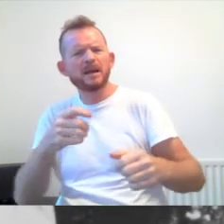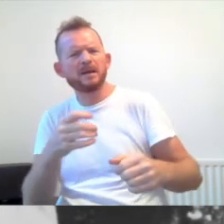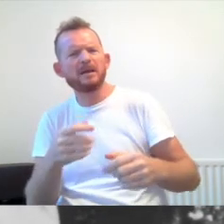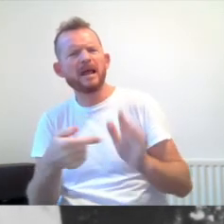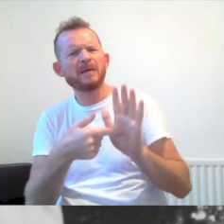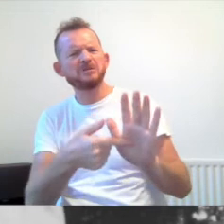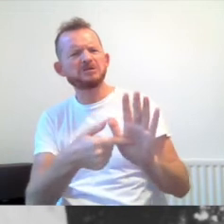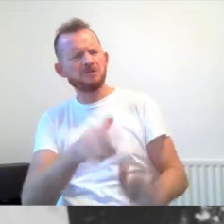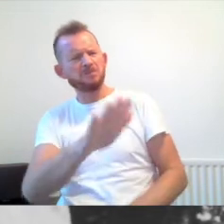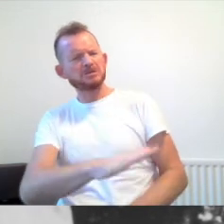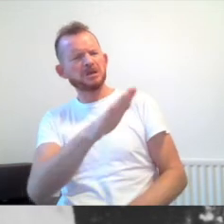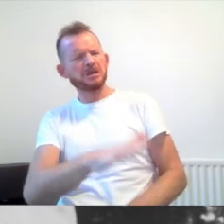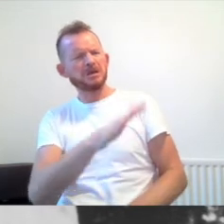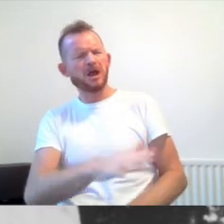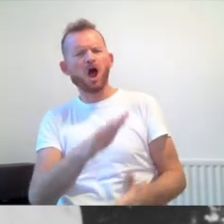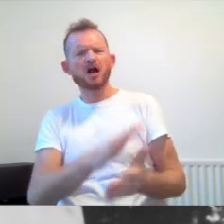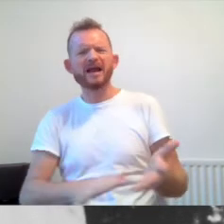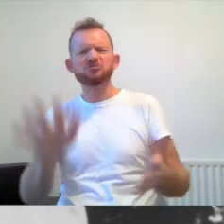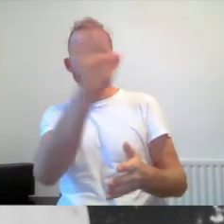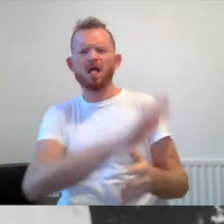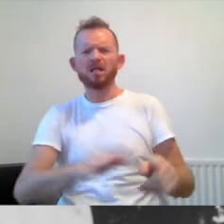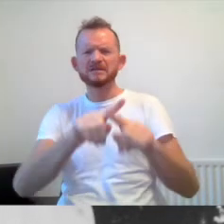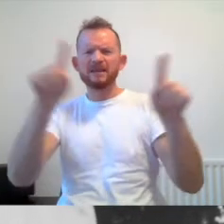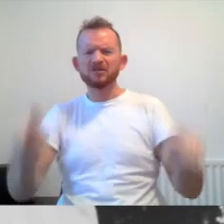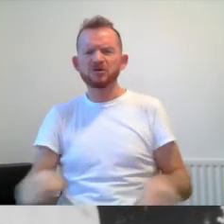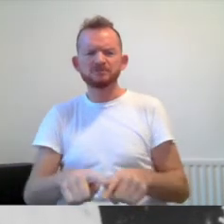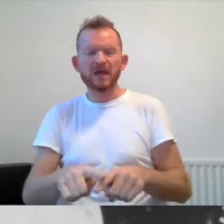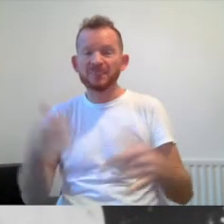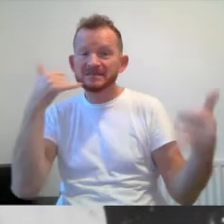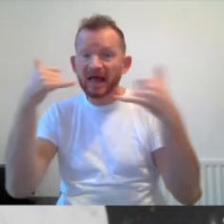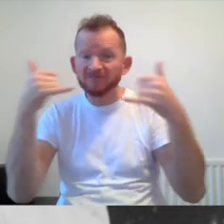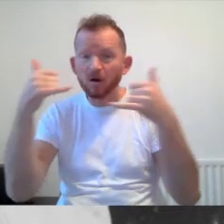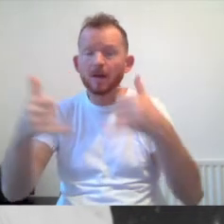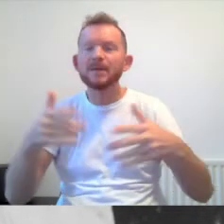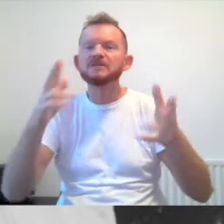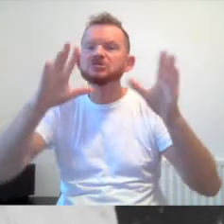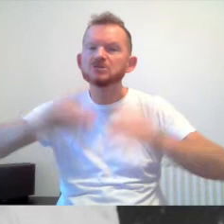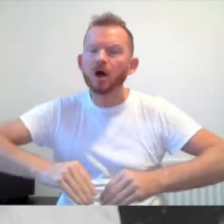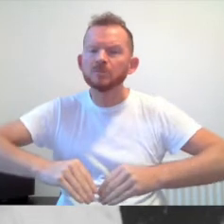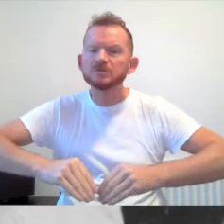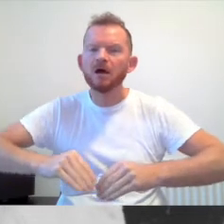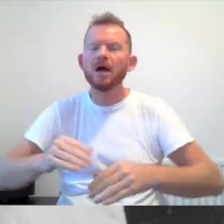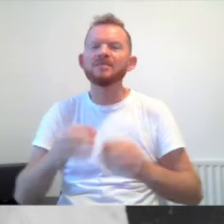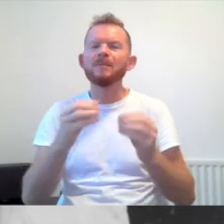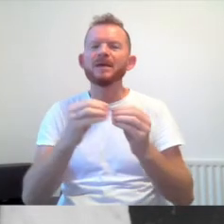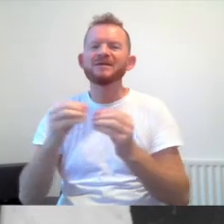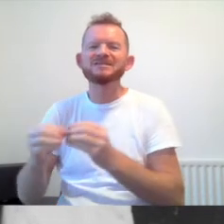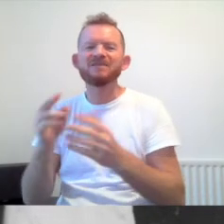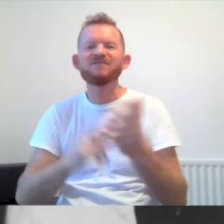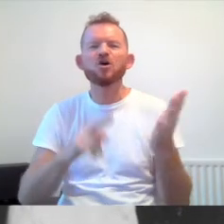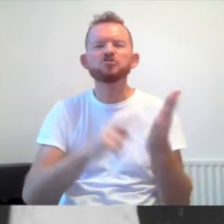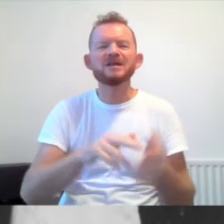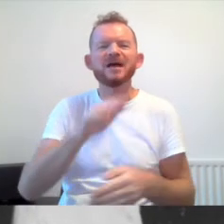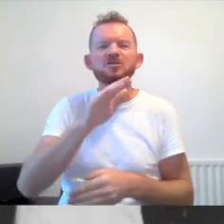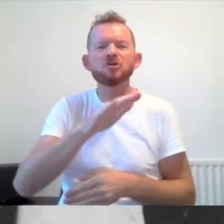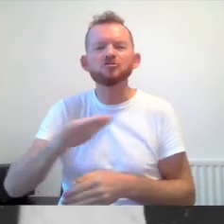television. Although the telephone had been successfully stopped, the BBC version of the charity fundraiser, Children in Need,